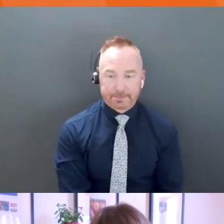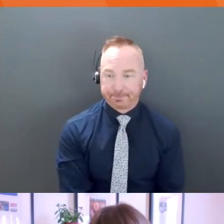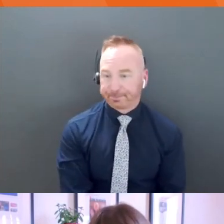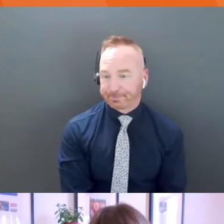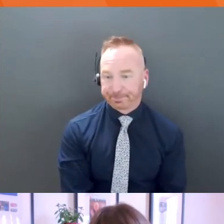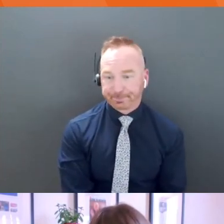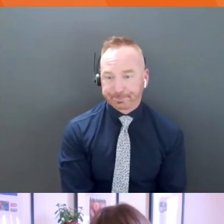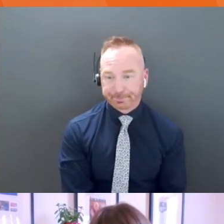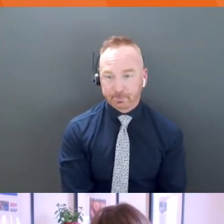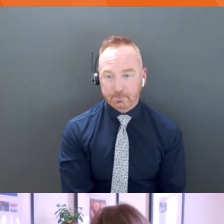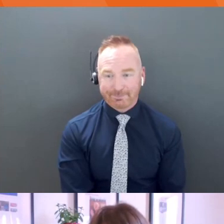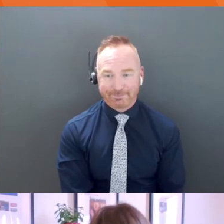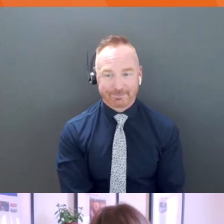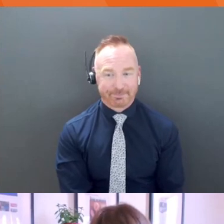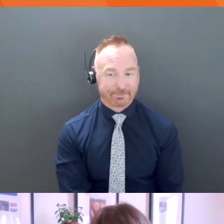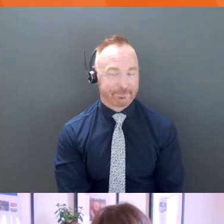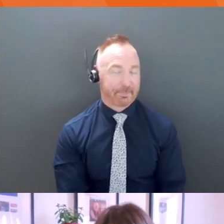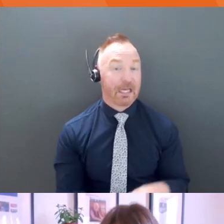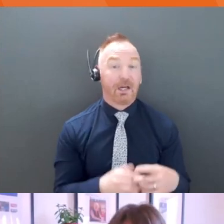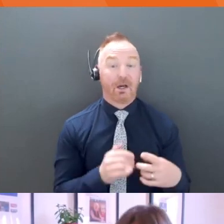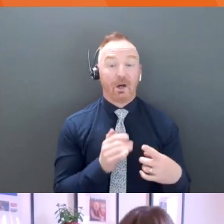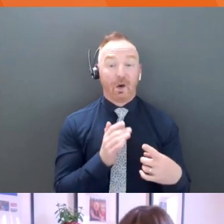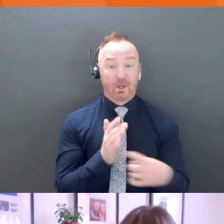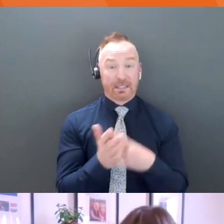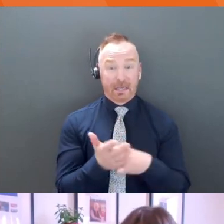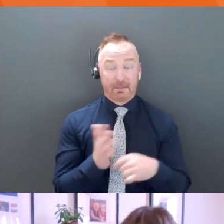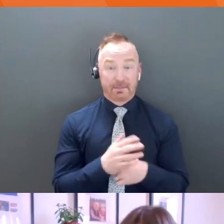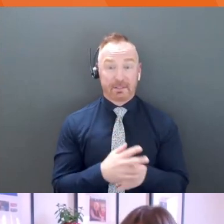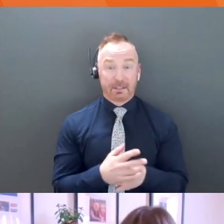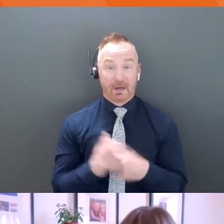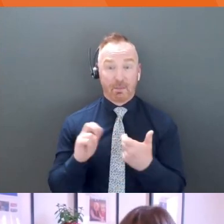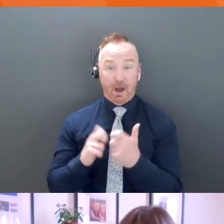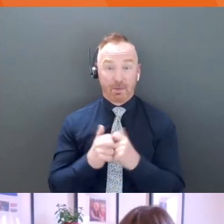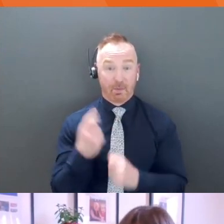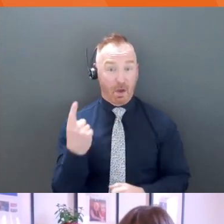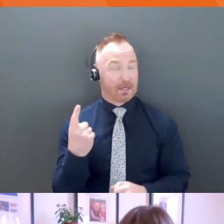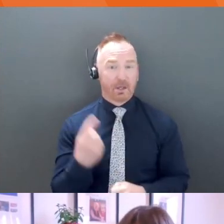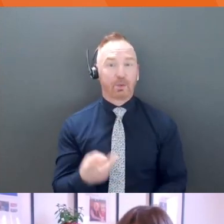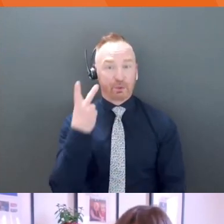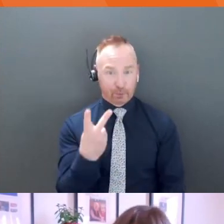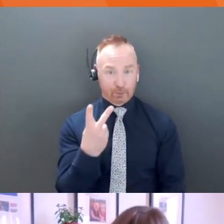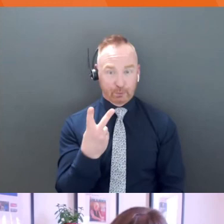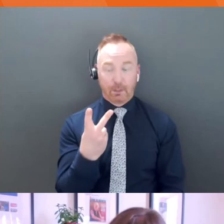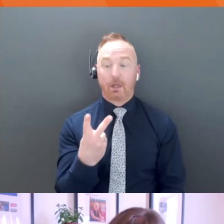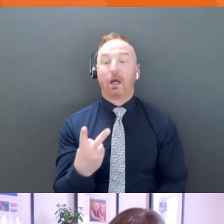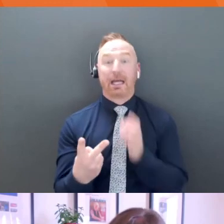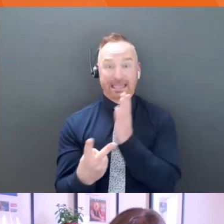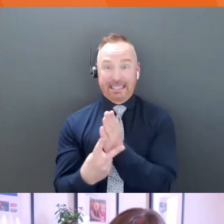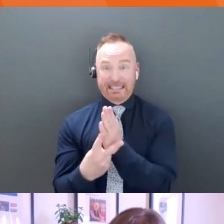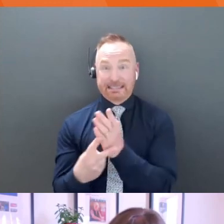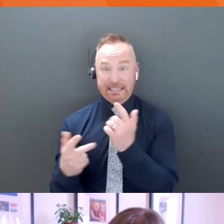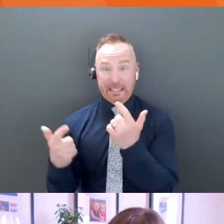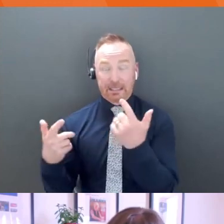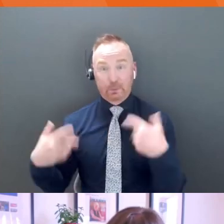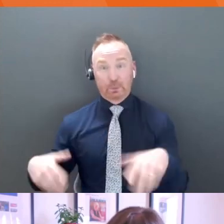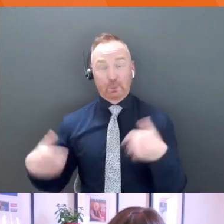yeah, I mean, or sometimes I do two prob, uh, two problems. So here's the biggest, here's the big problem in the industry. And then you take it down. Here's